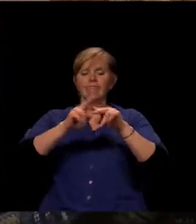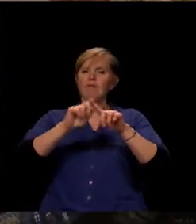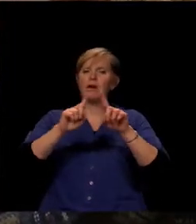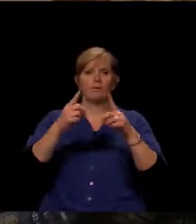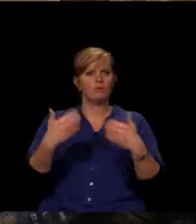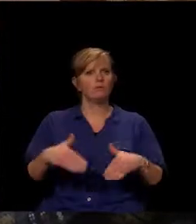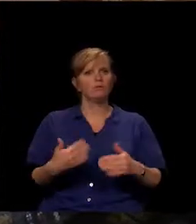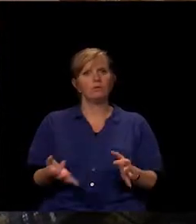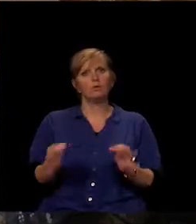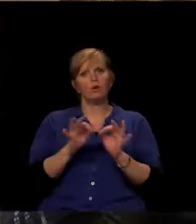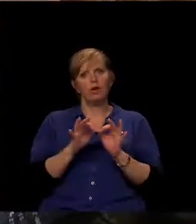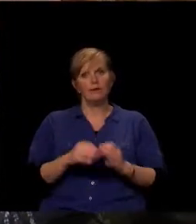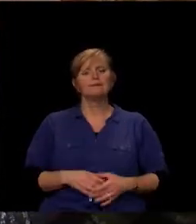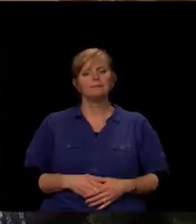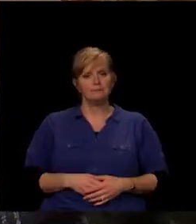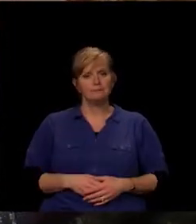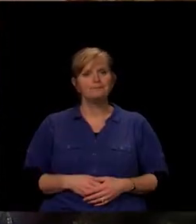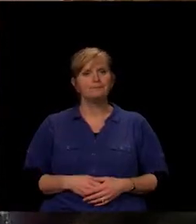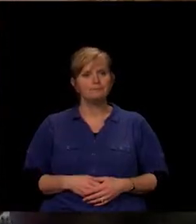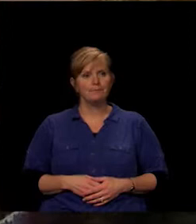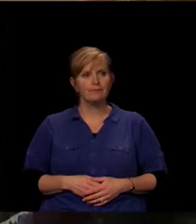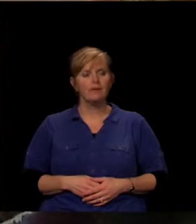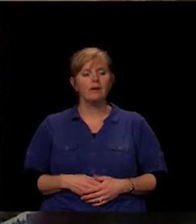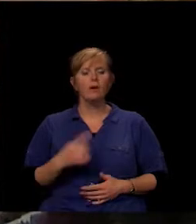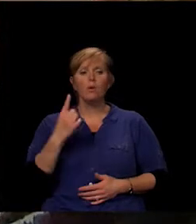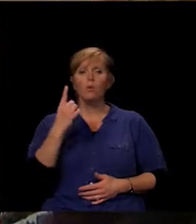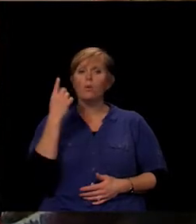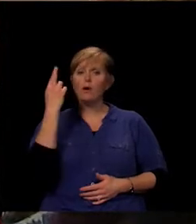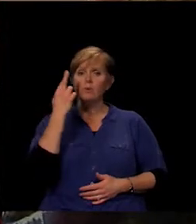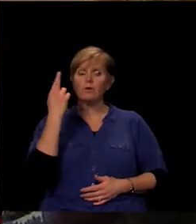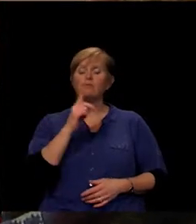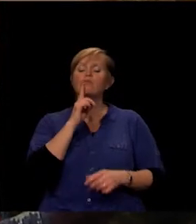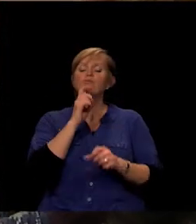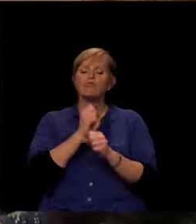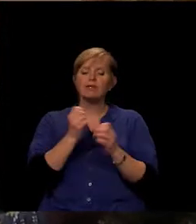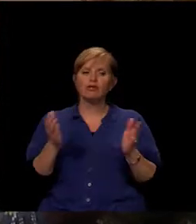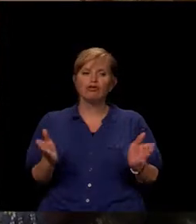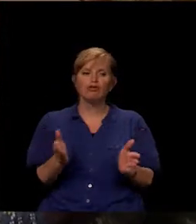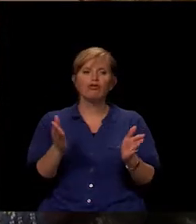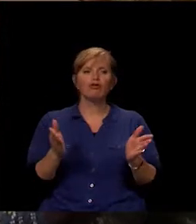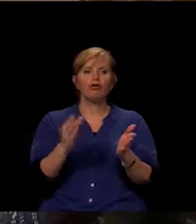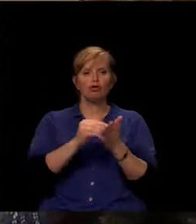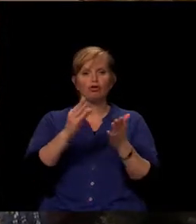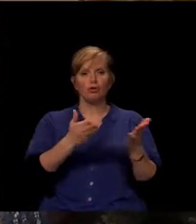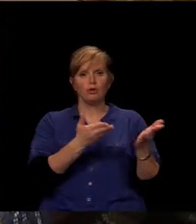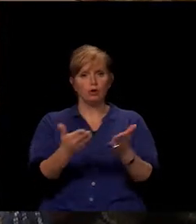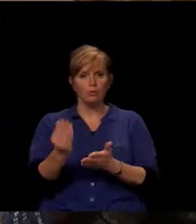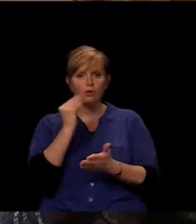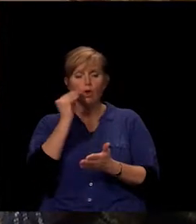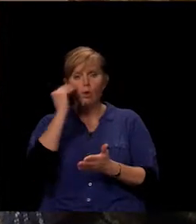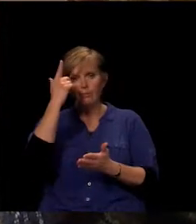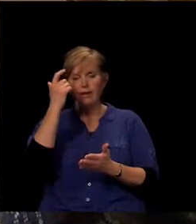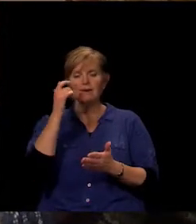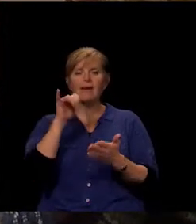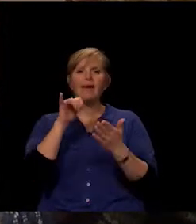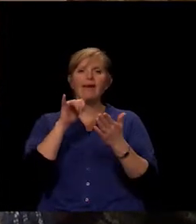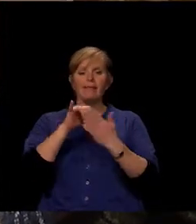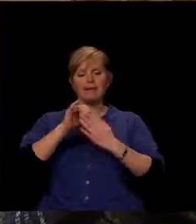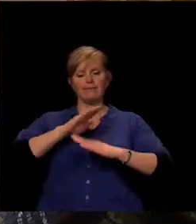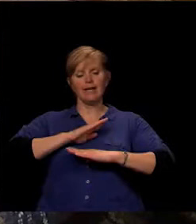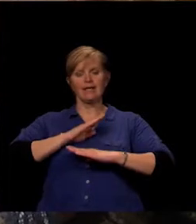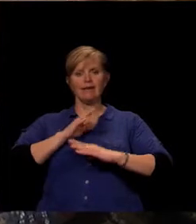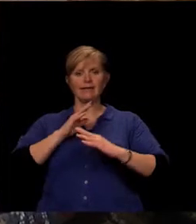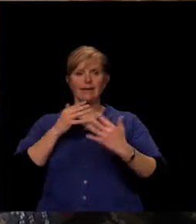it. And one of the reasons we really encourage the taking of them home is that addresses the equity access for students that don't have that